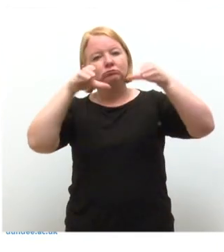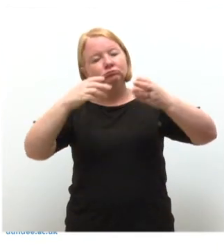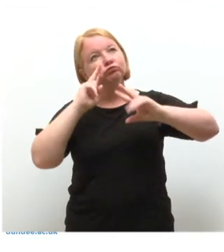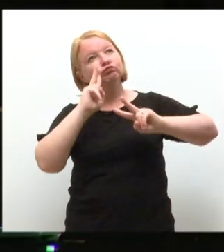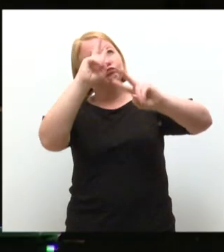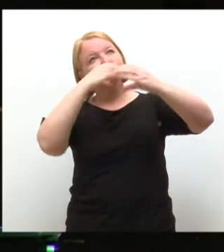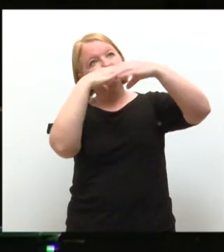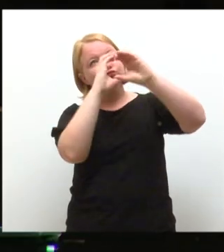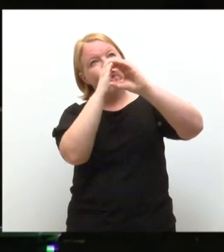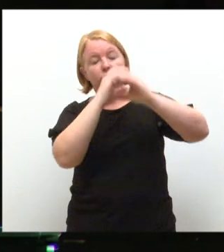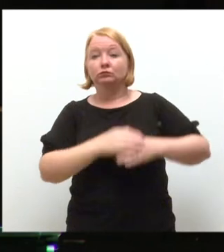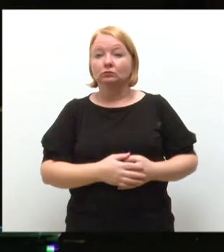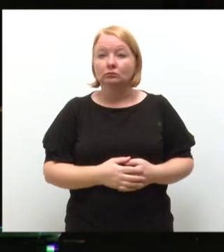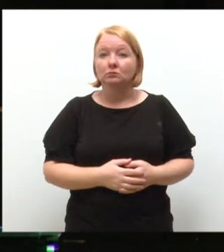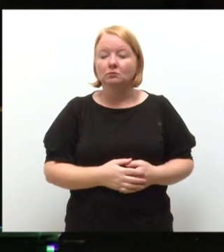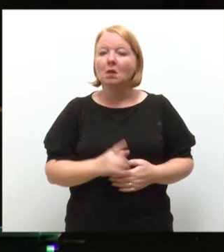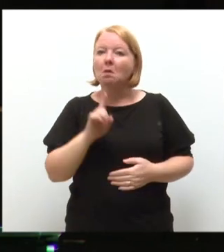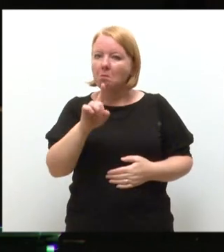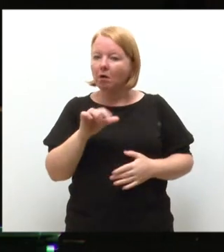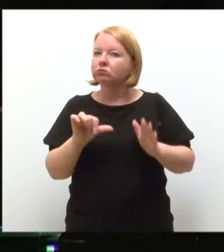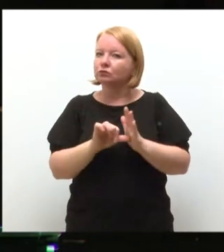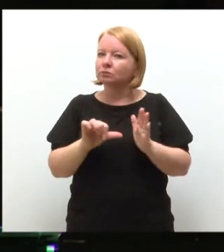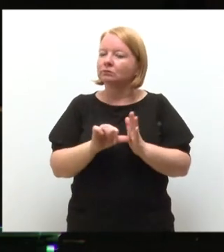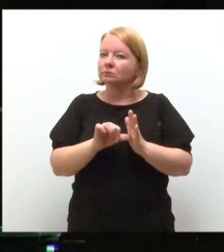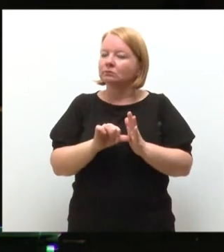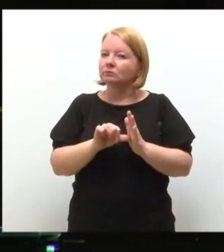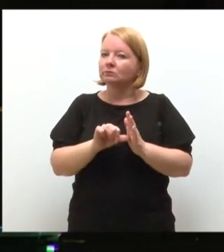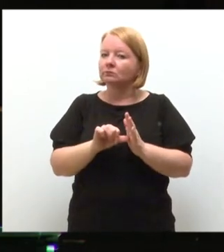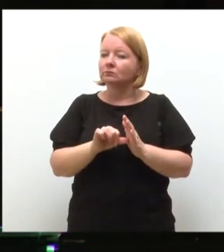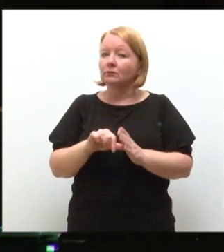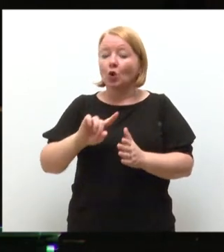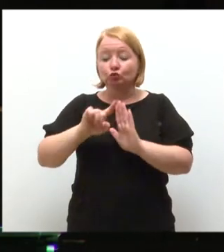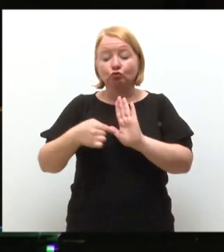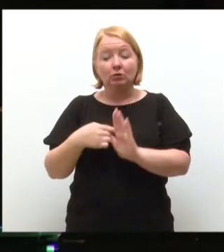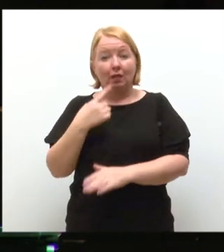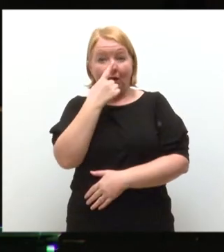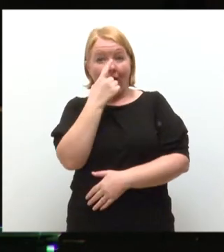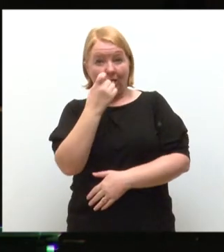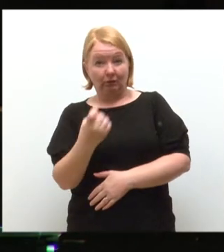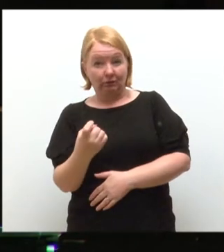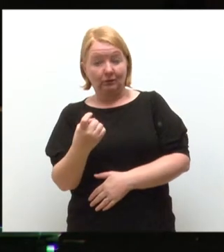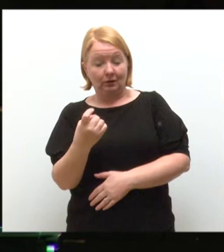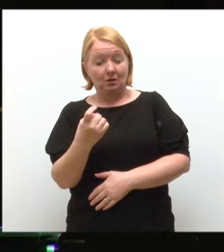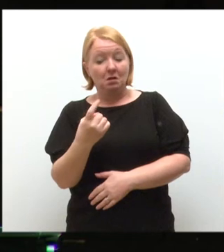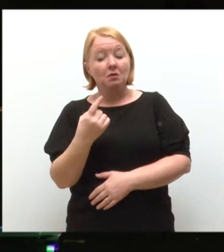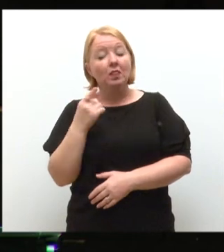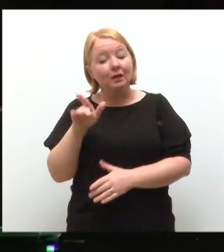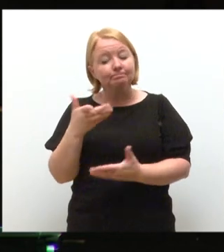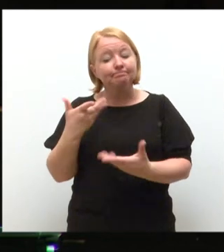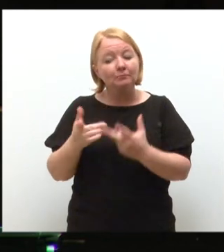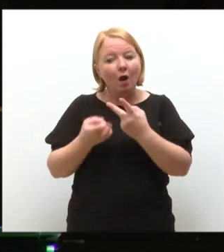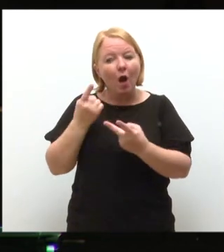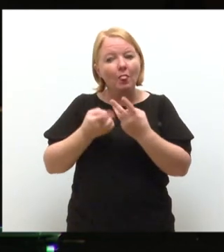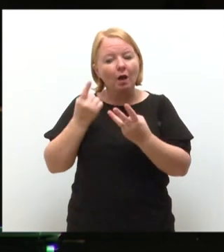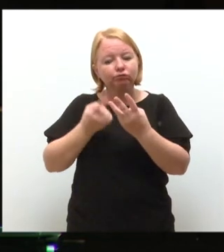However, there was a problem. Aged 11, Jocelyn, and suspiciously almost every other